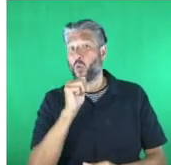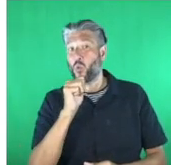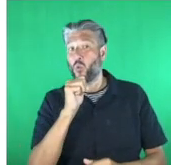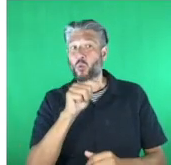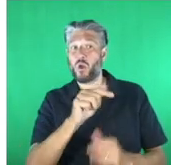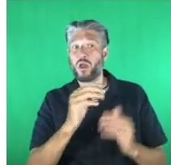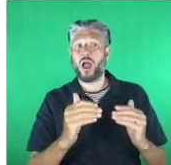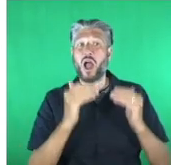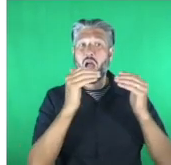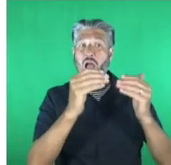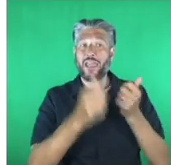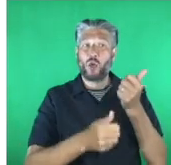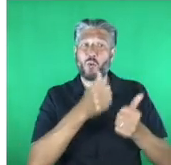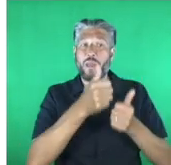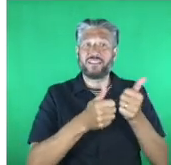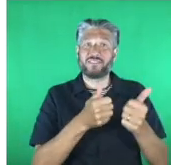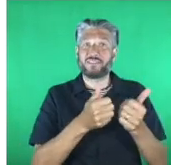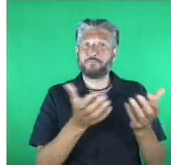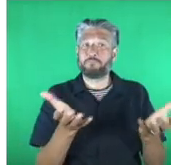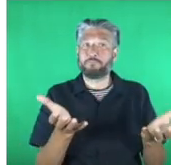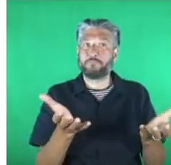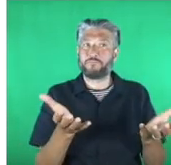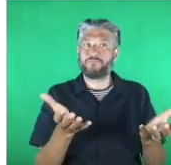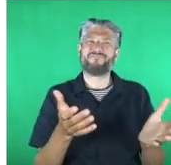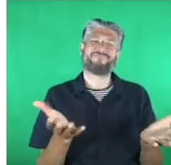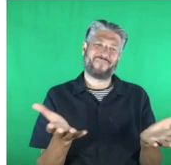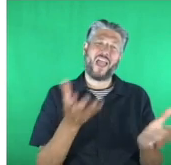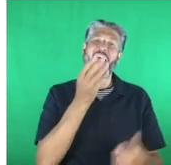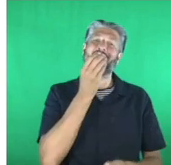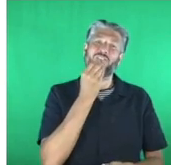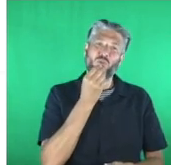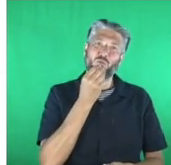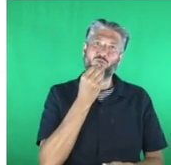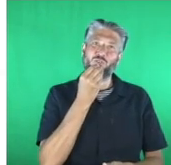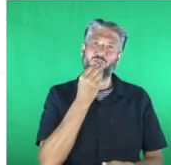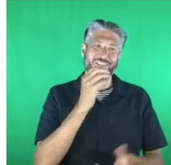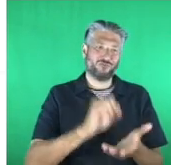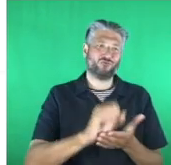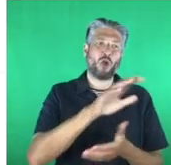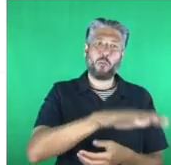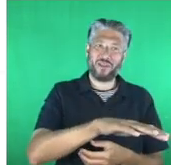is food drop well done to the team at food drop